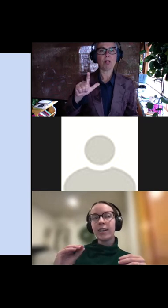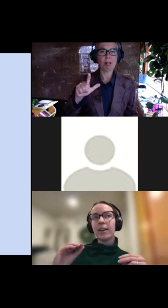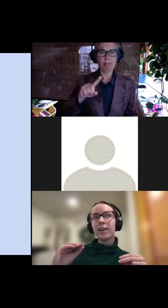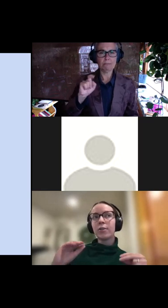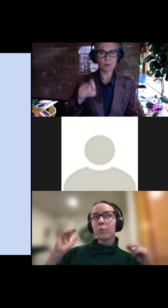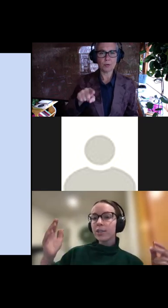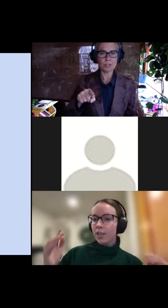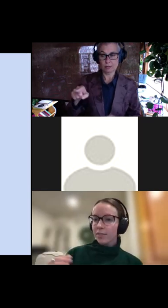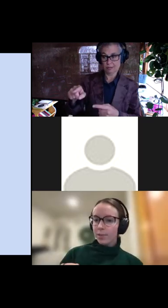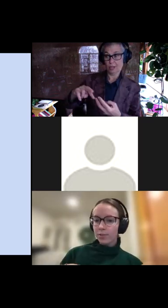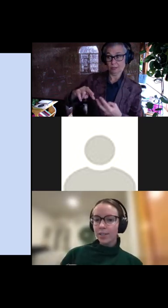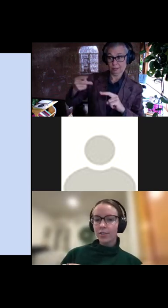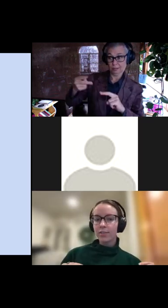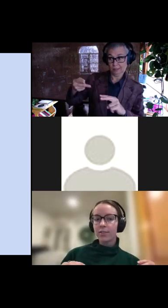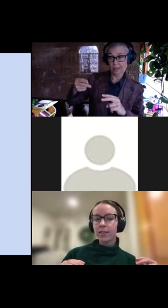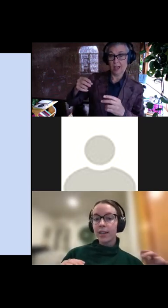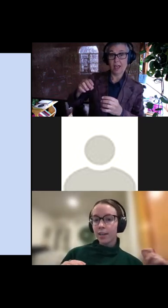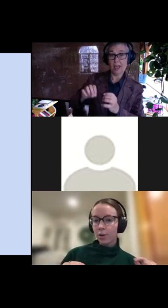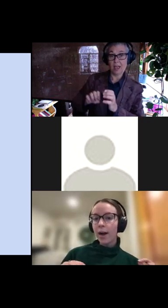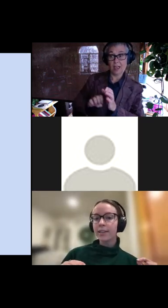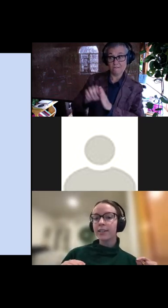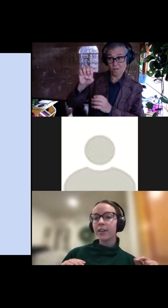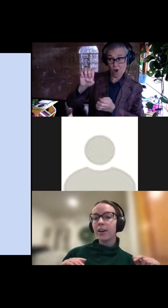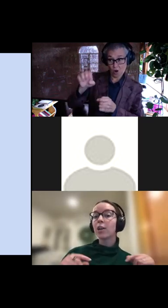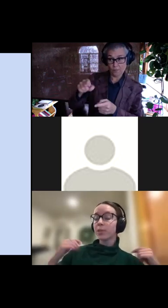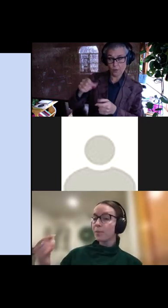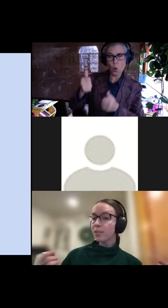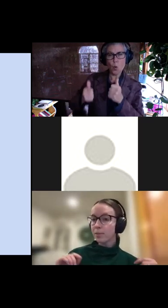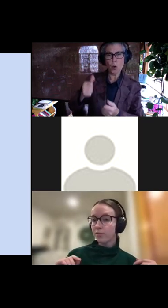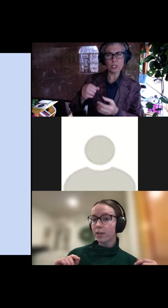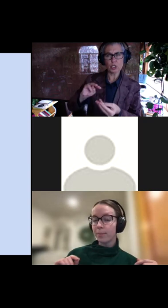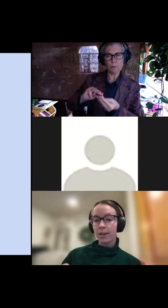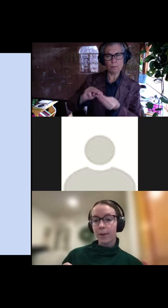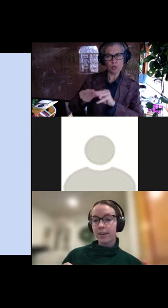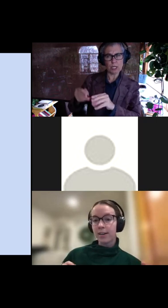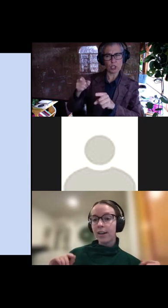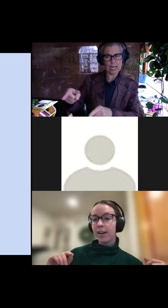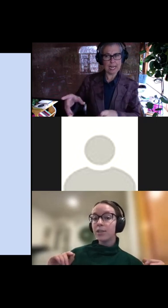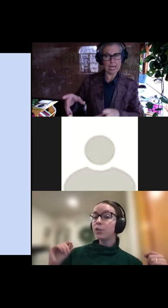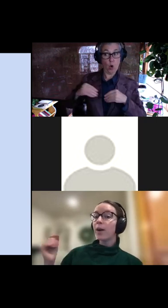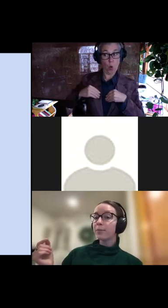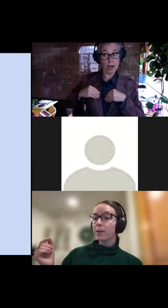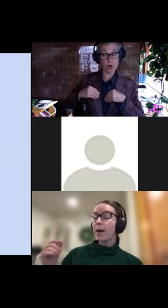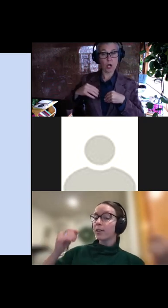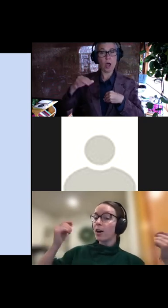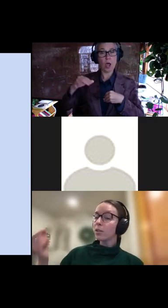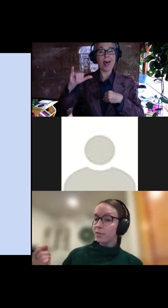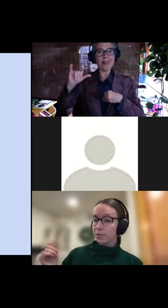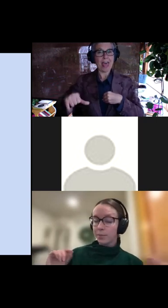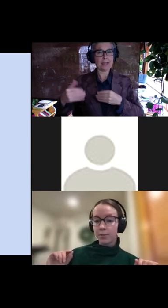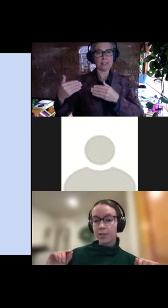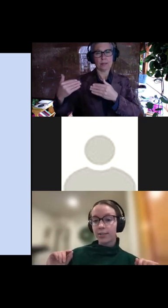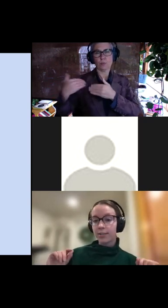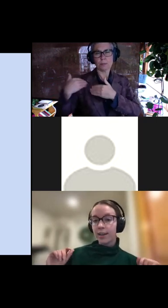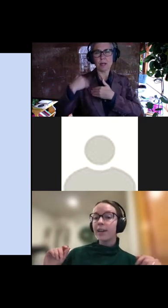gene, uh, which of the mutations it acquired are responsible for it being better. Uh, do I require all